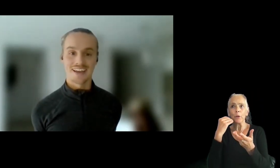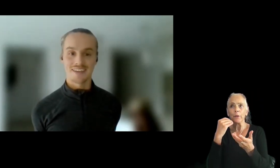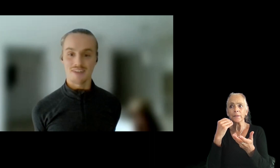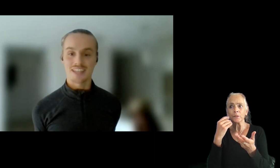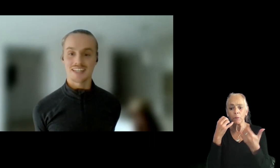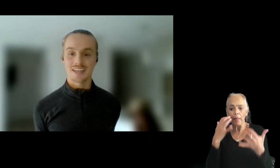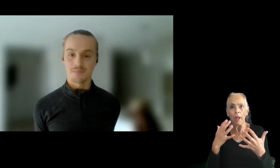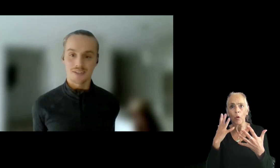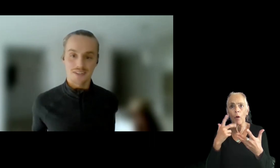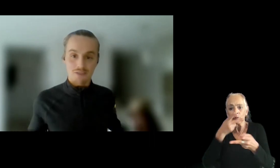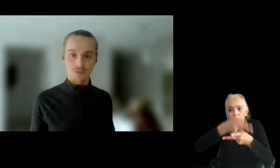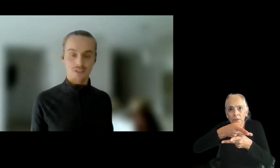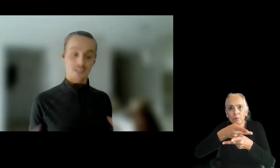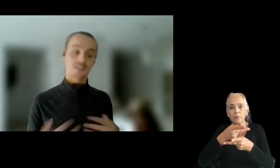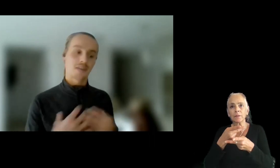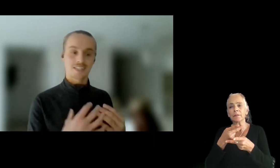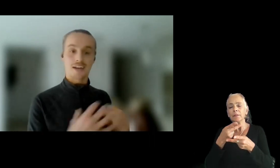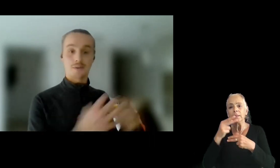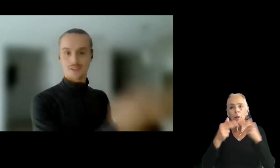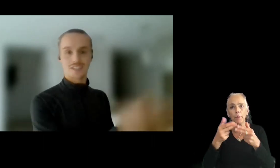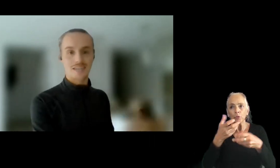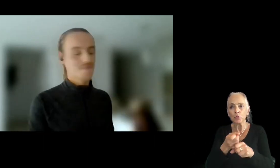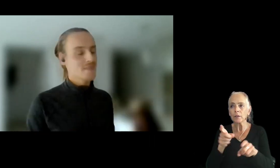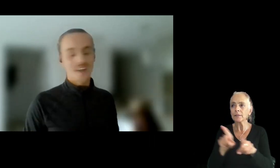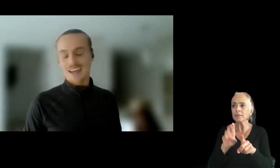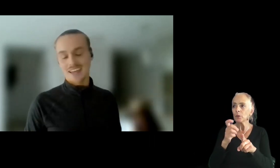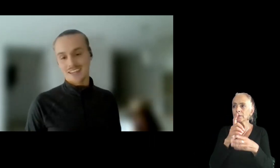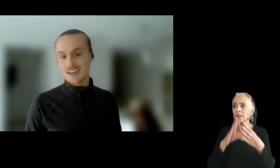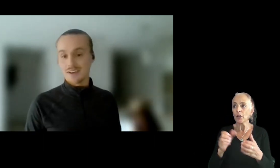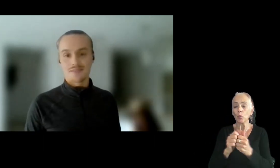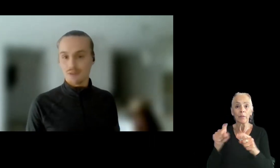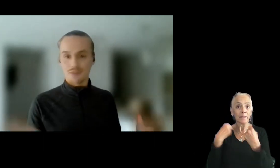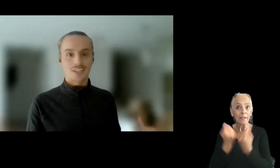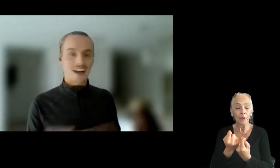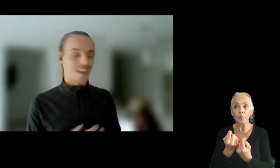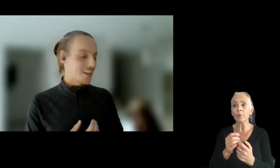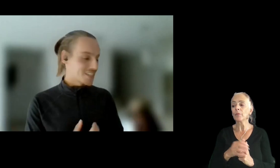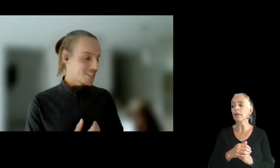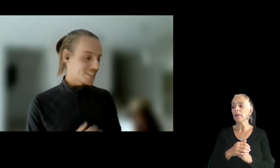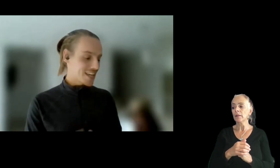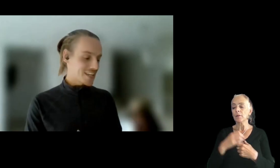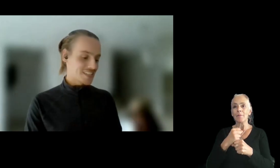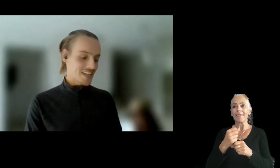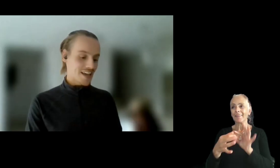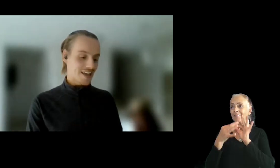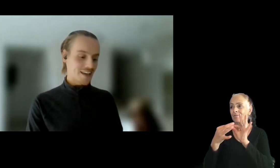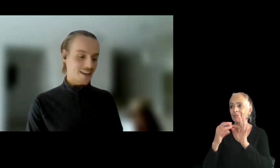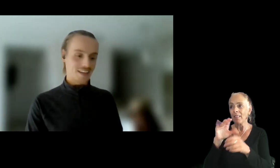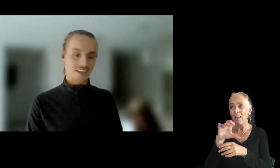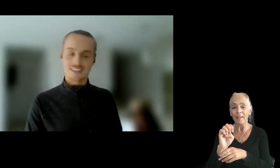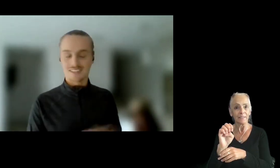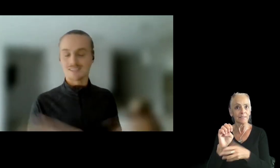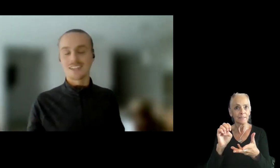um, and investing and building that trust as a UX designer with the team, uh, and forging that alliance, as they say, is, uh,